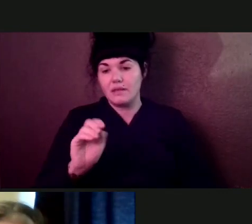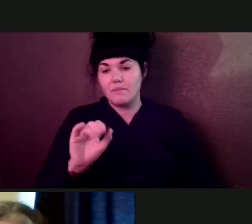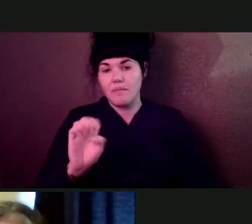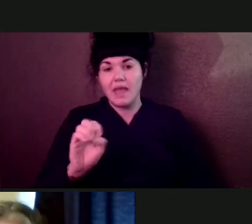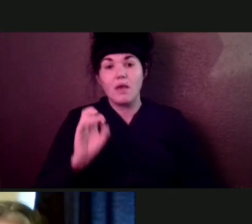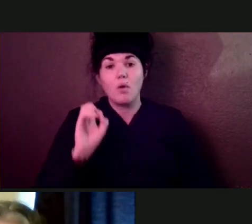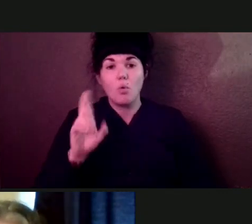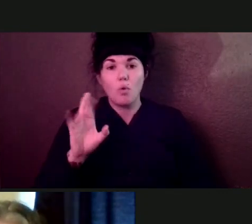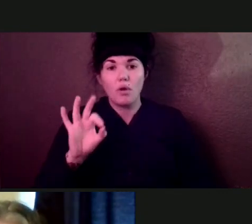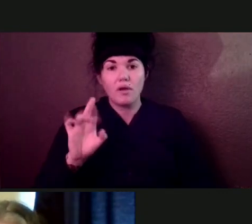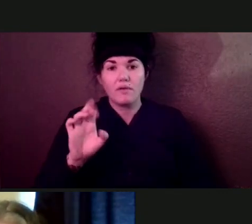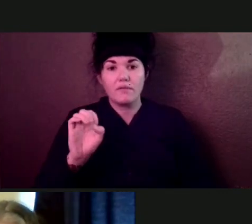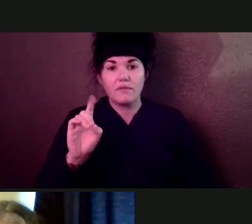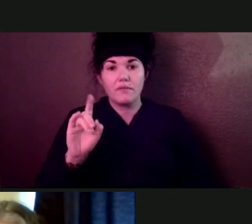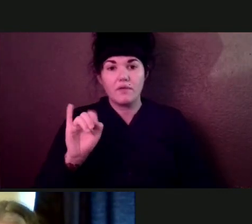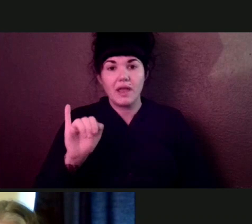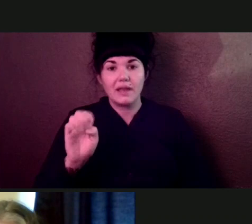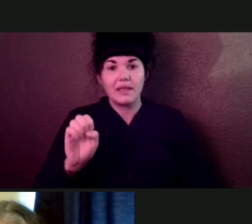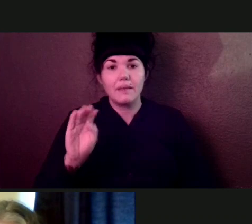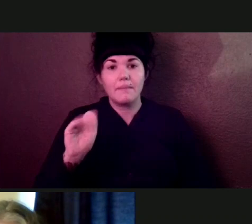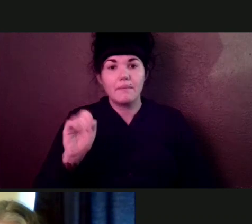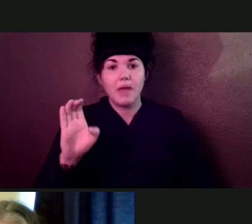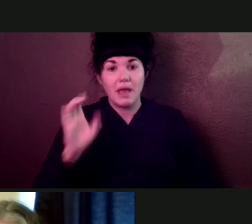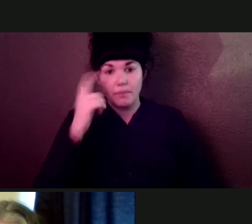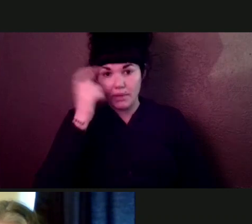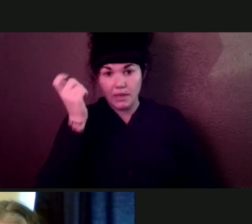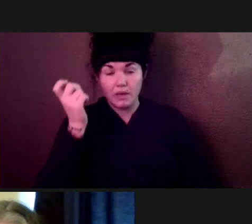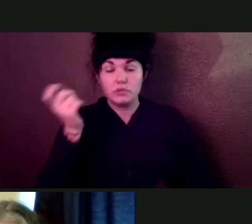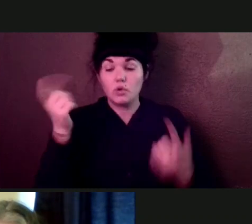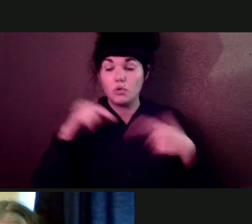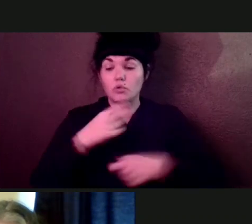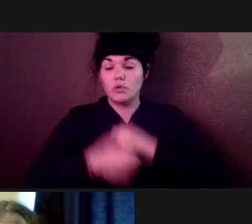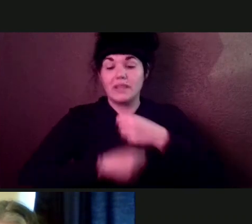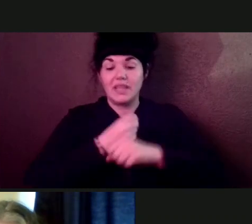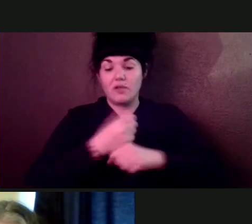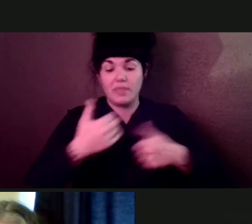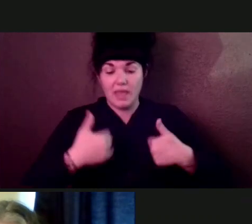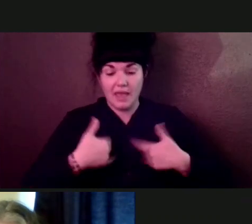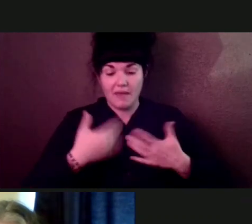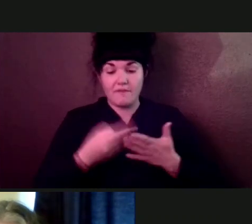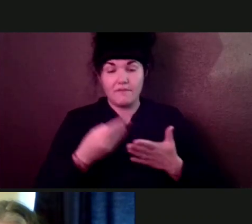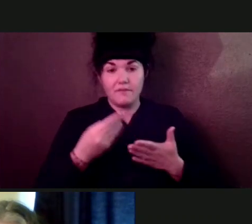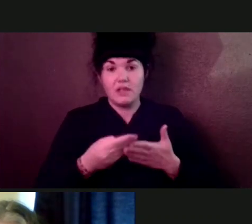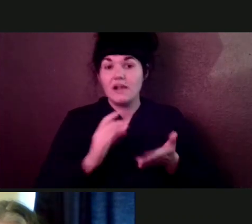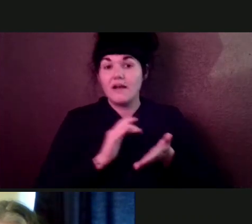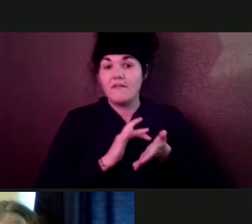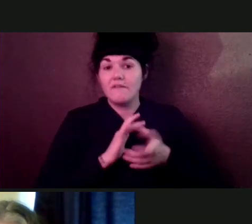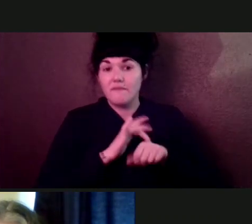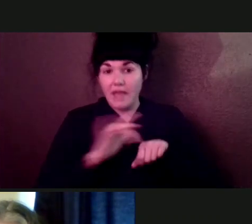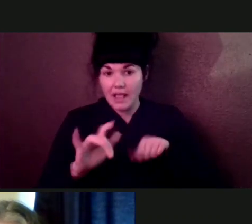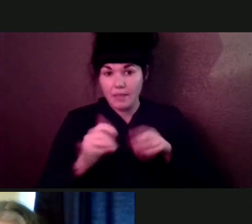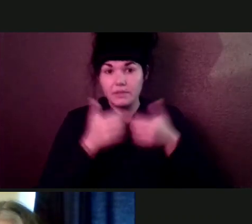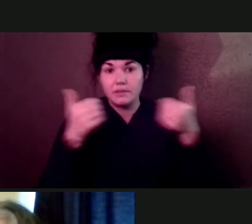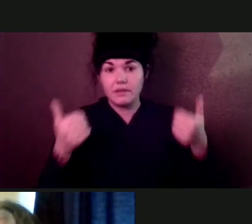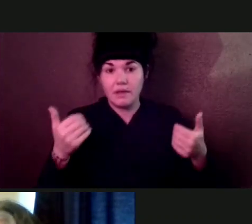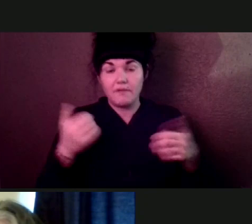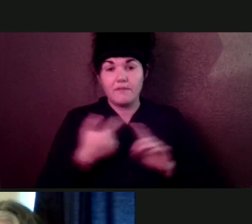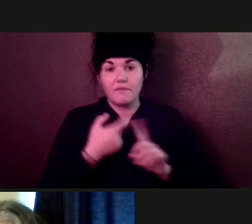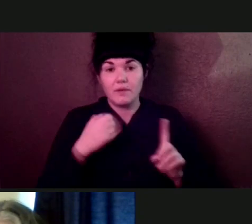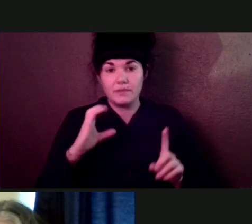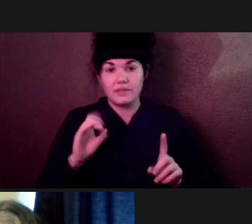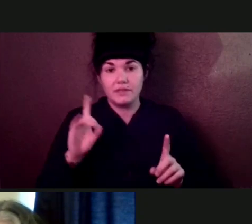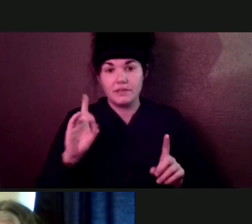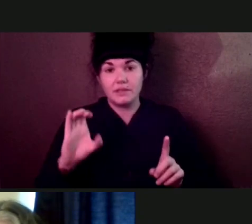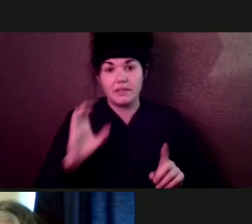programs or initiatives available to provide relief that are separate from the CDC. So look that up. And sometimes, particularly